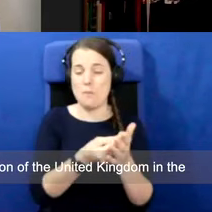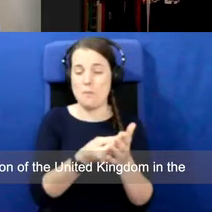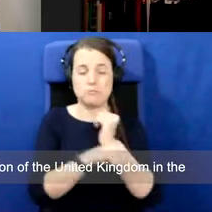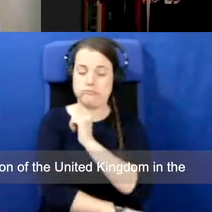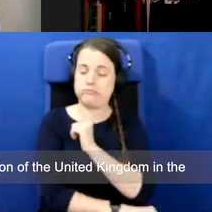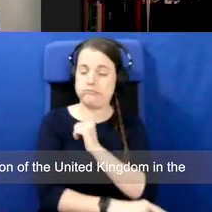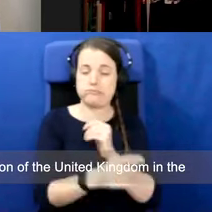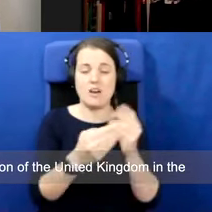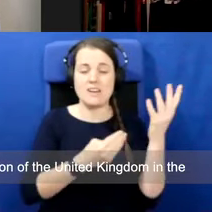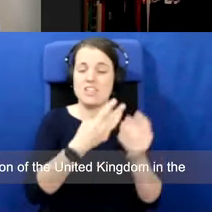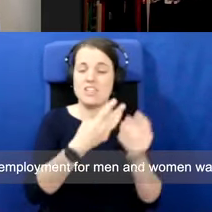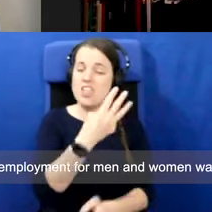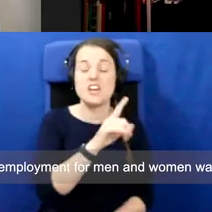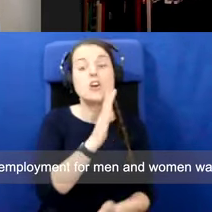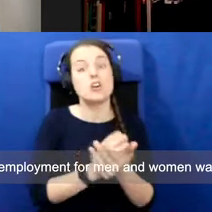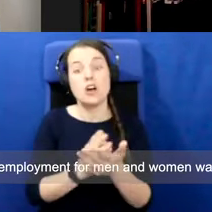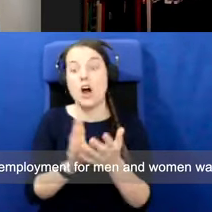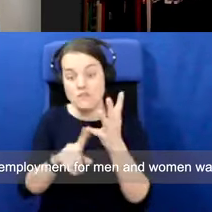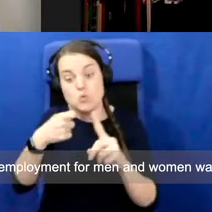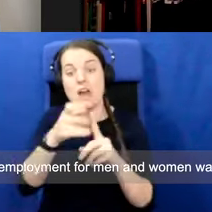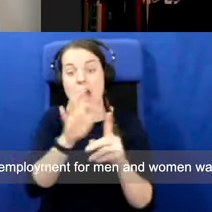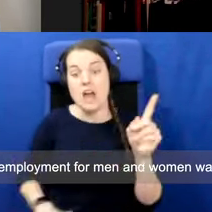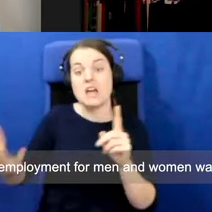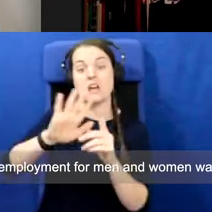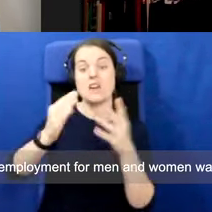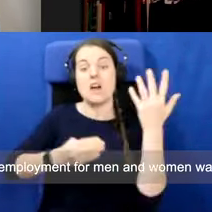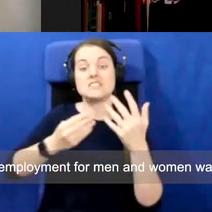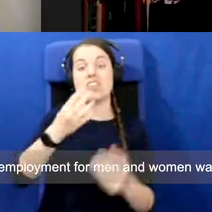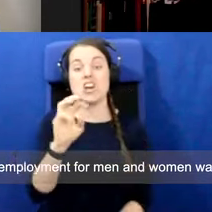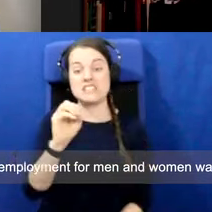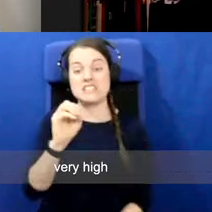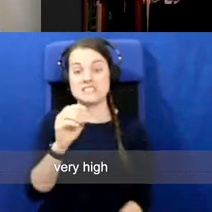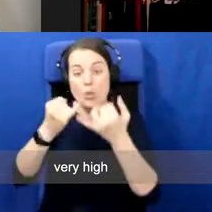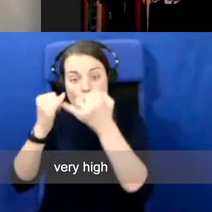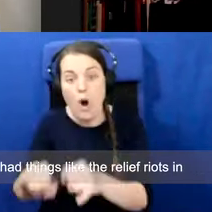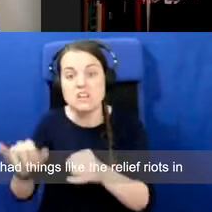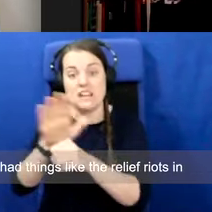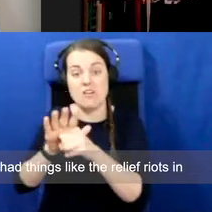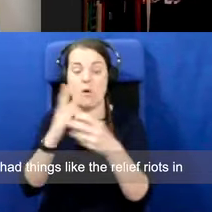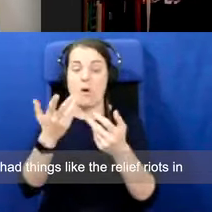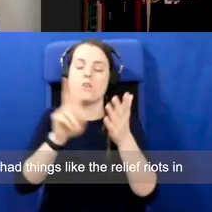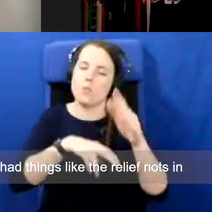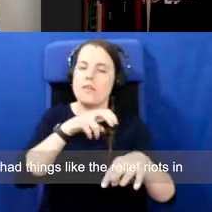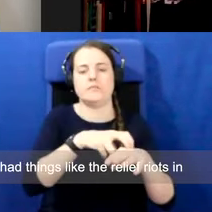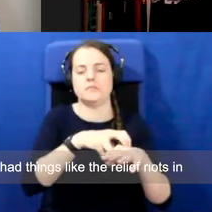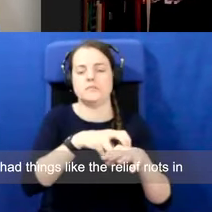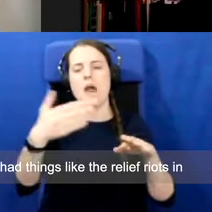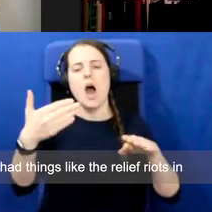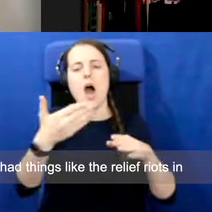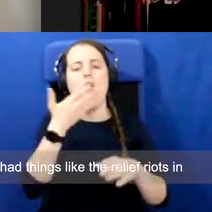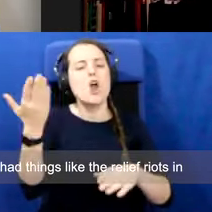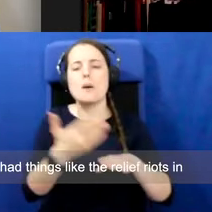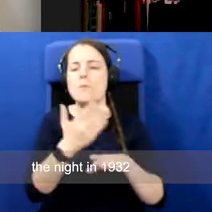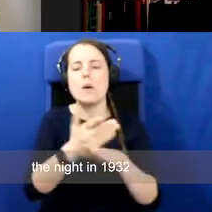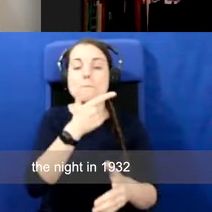the most deprived region of the United Kingdom in the 1930s. Unemployment for men and women was very high. We had things like